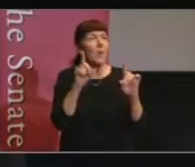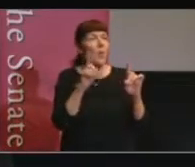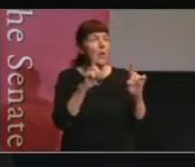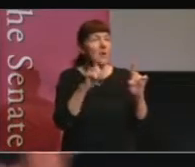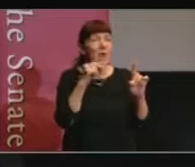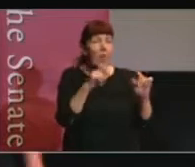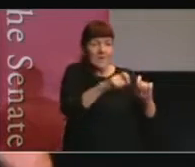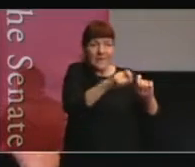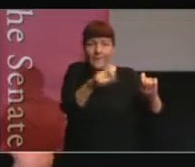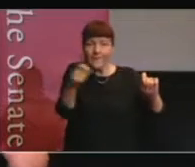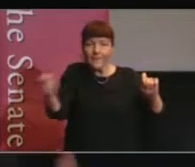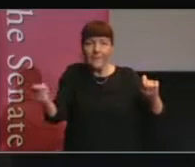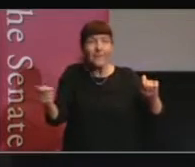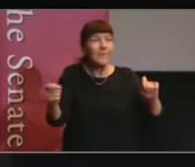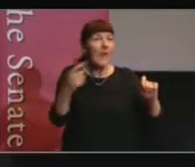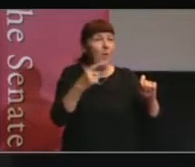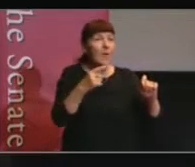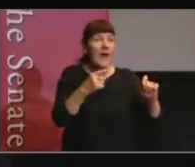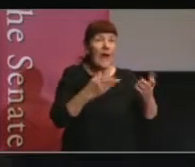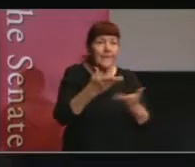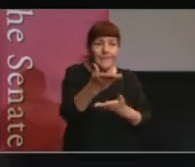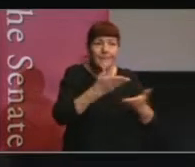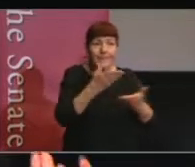and what parts are going to be interactive?